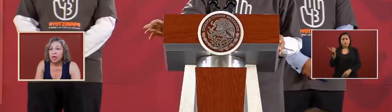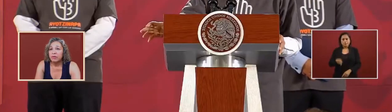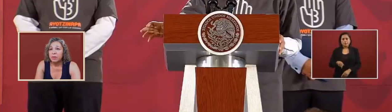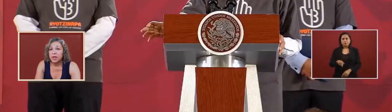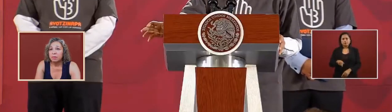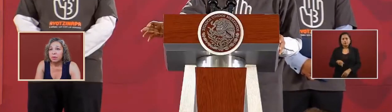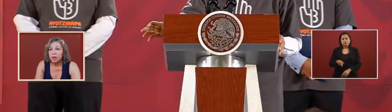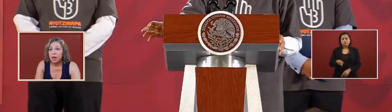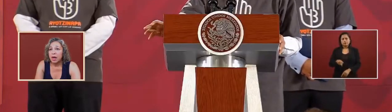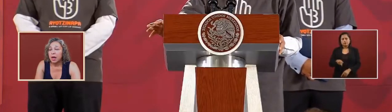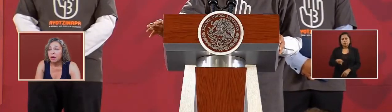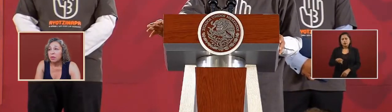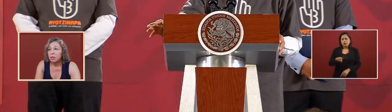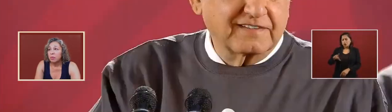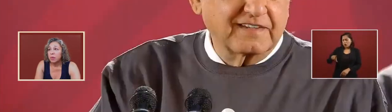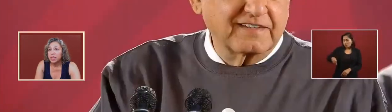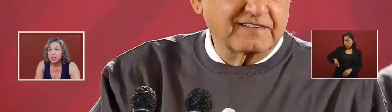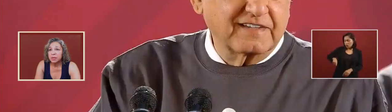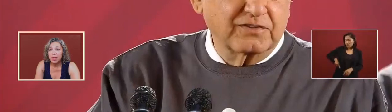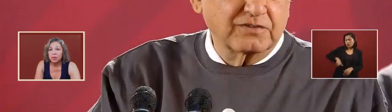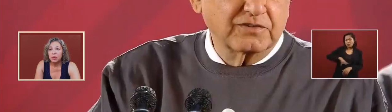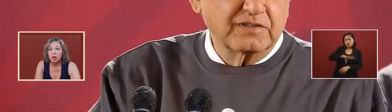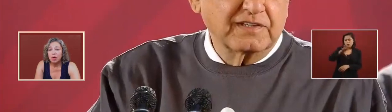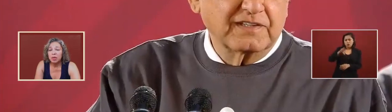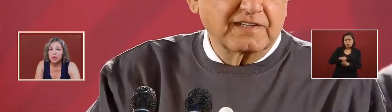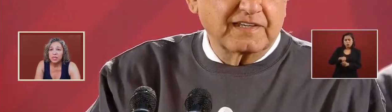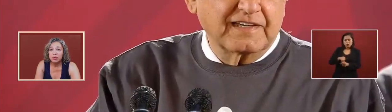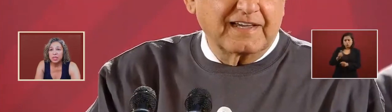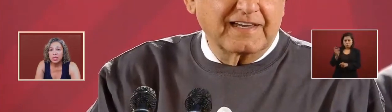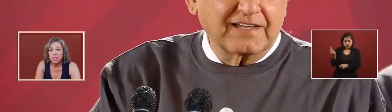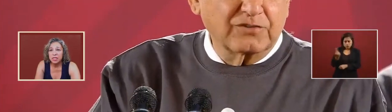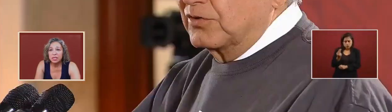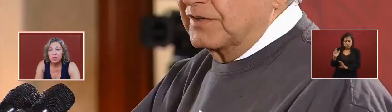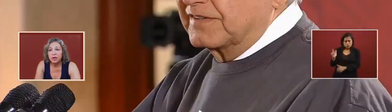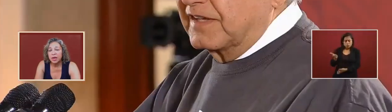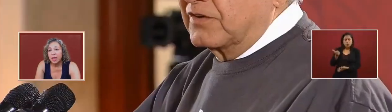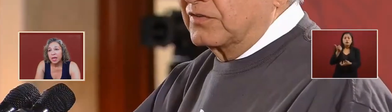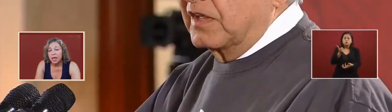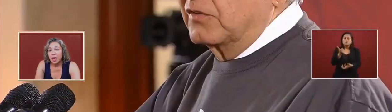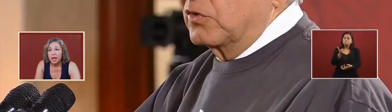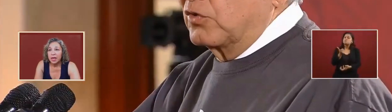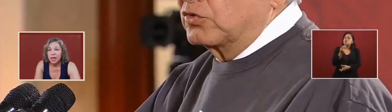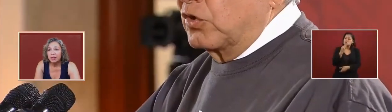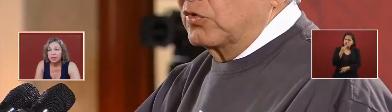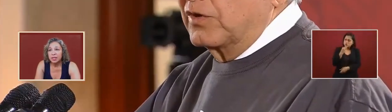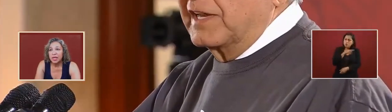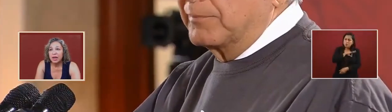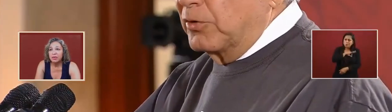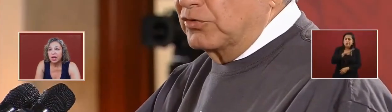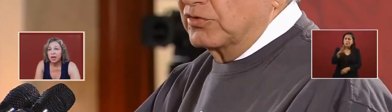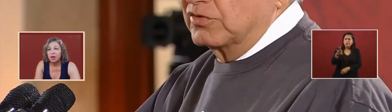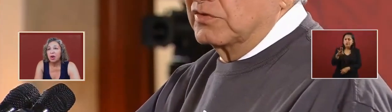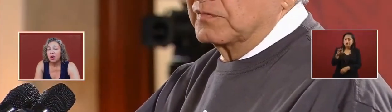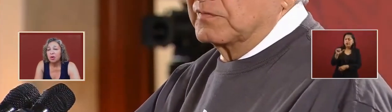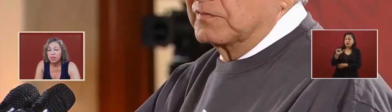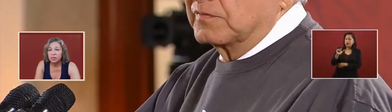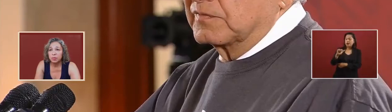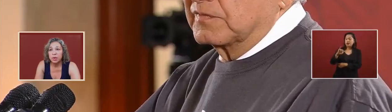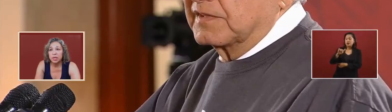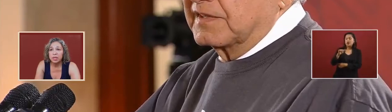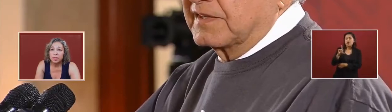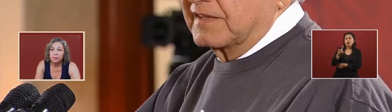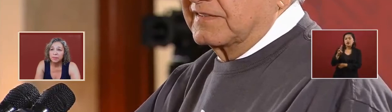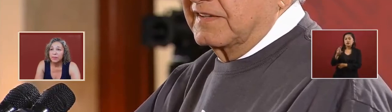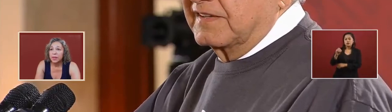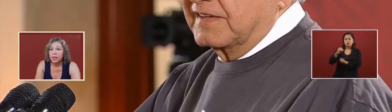the government participate with all the resources necessary alejandro is counting on all the